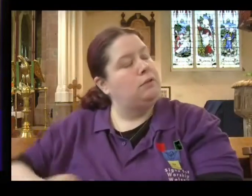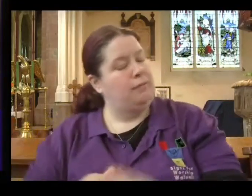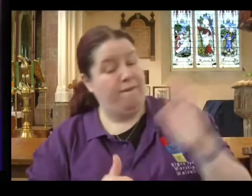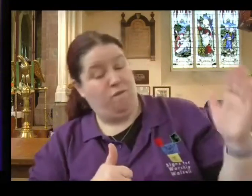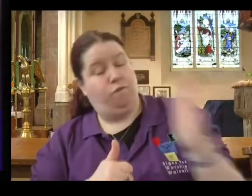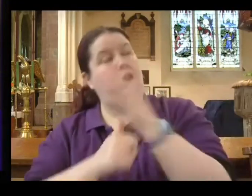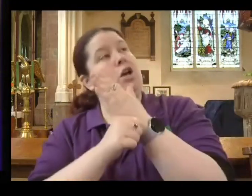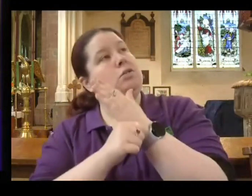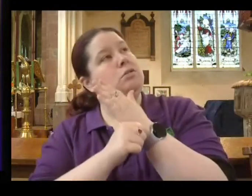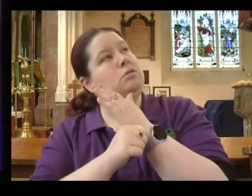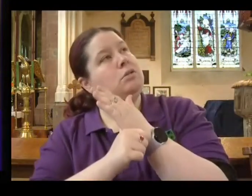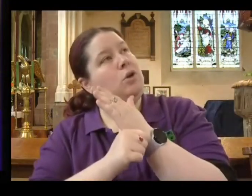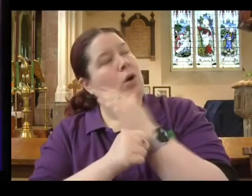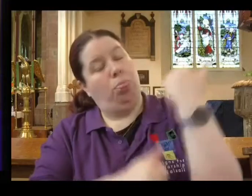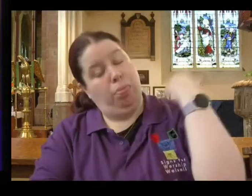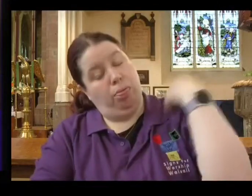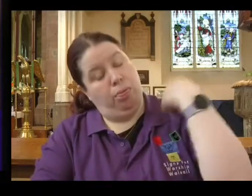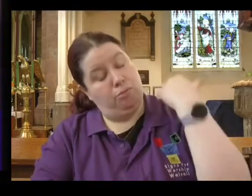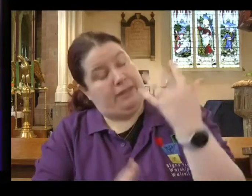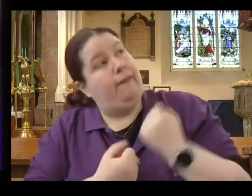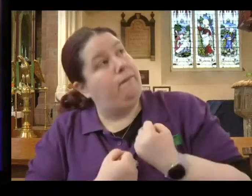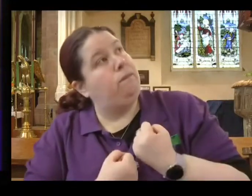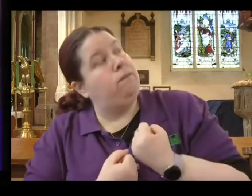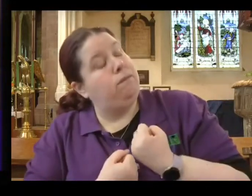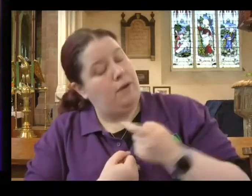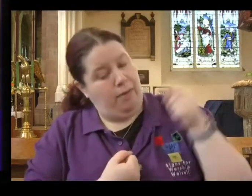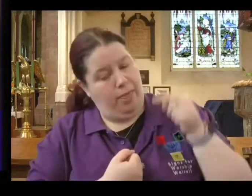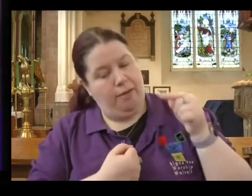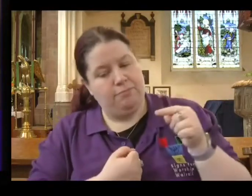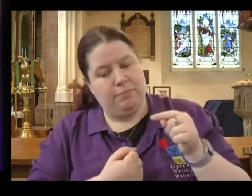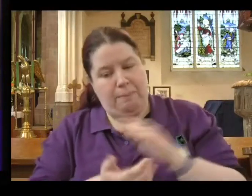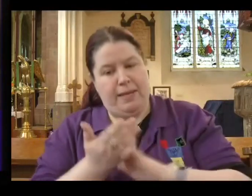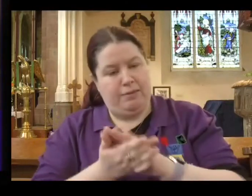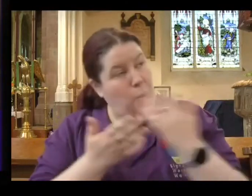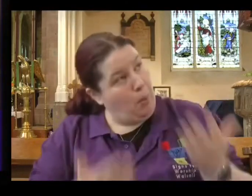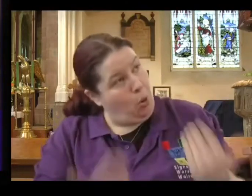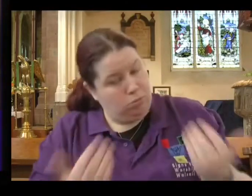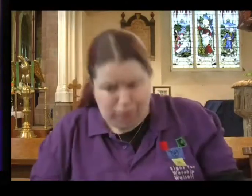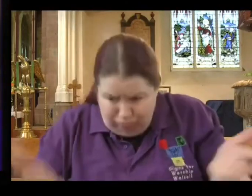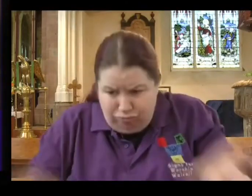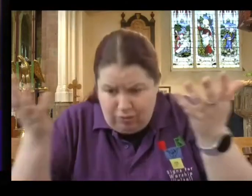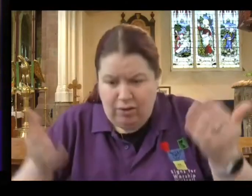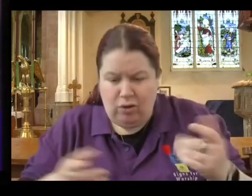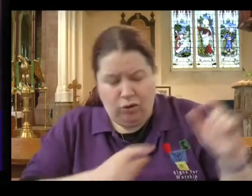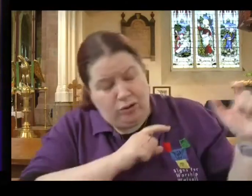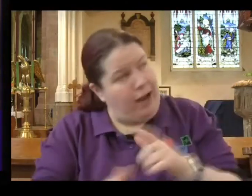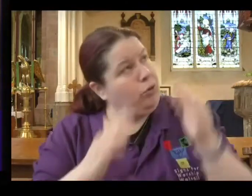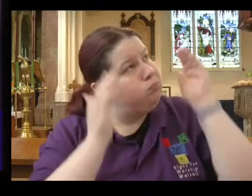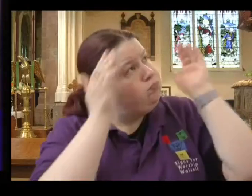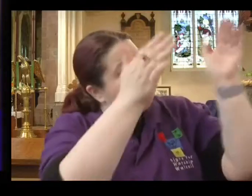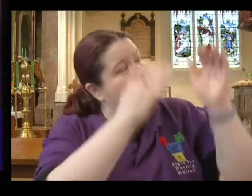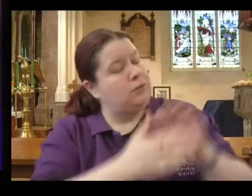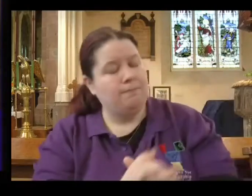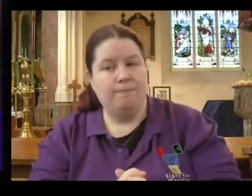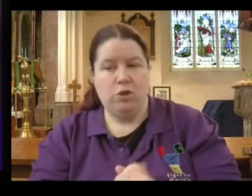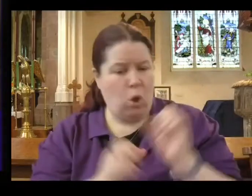That's not a call to inaction, that's a call to action, to keep following. It requires obedience. It's